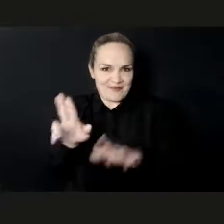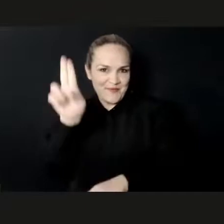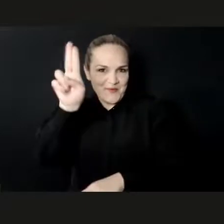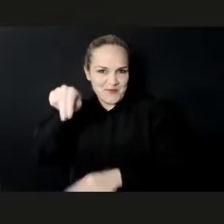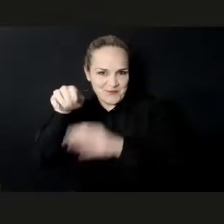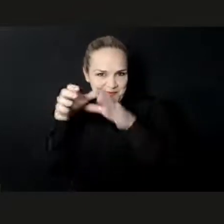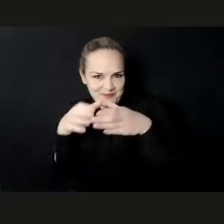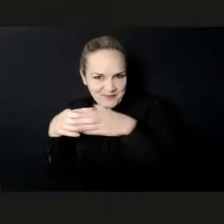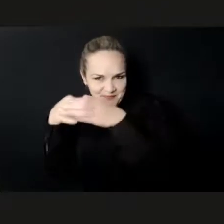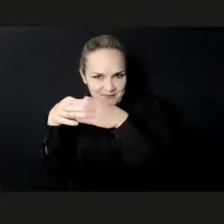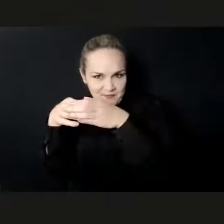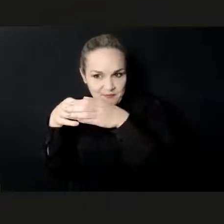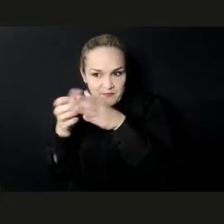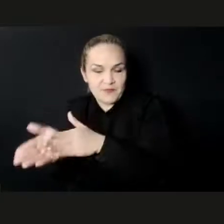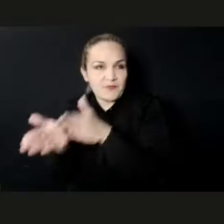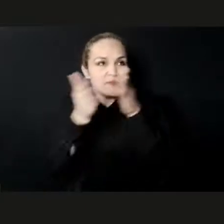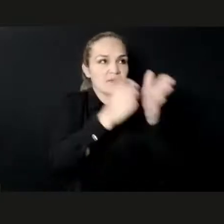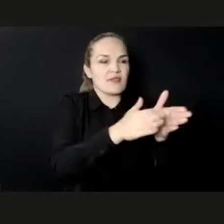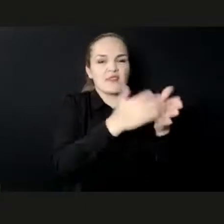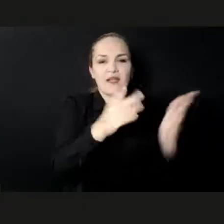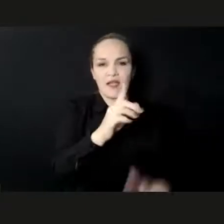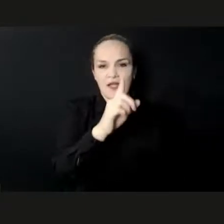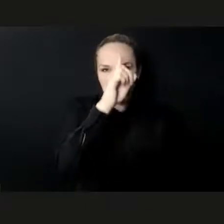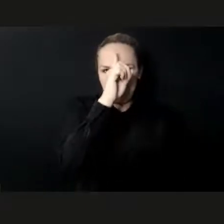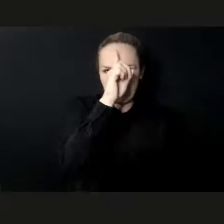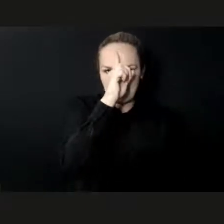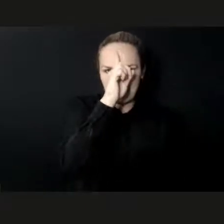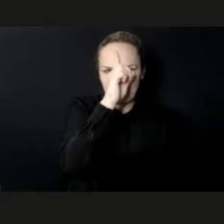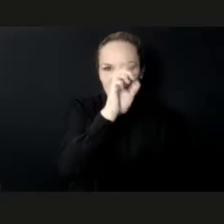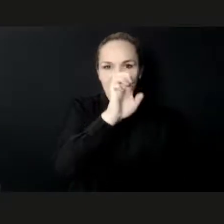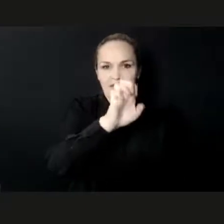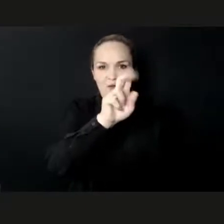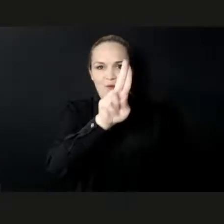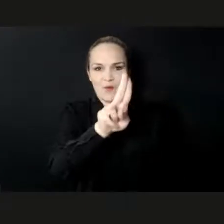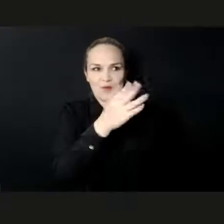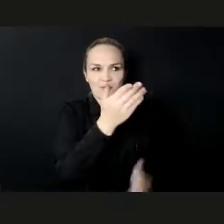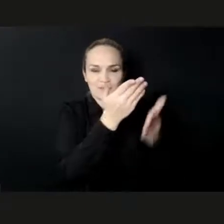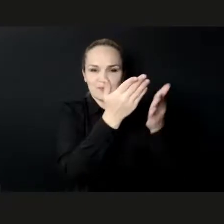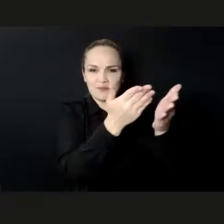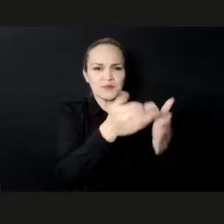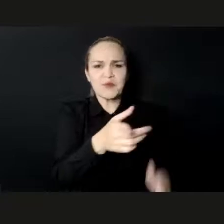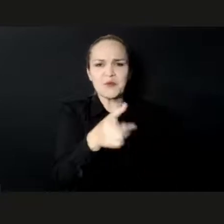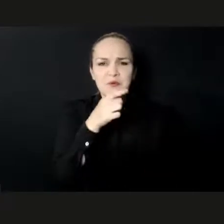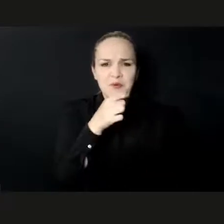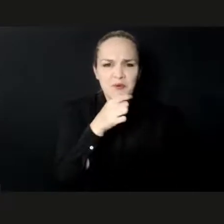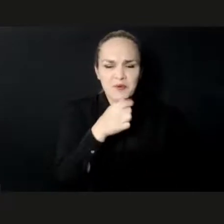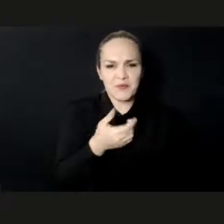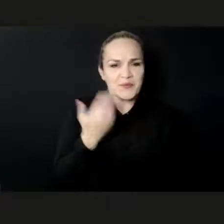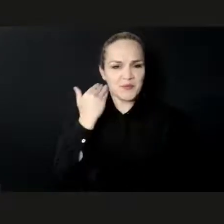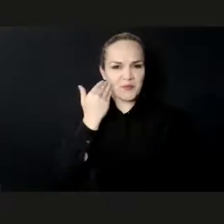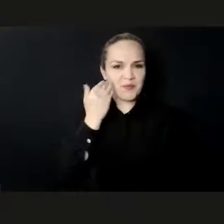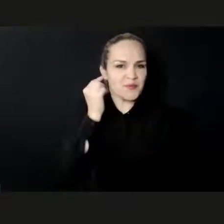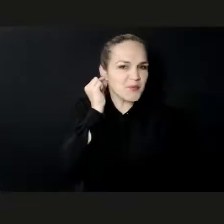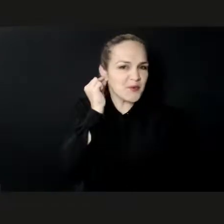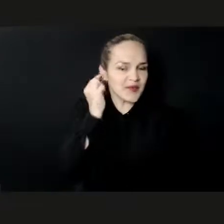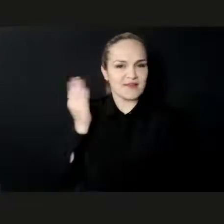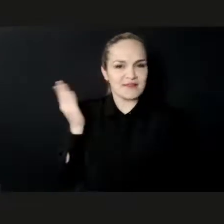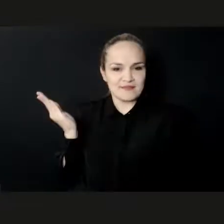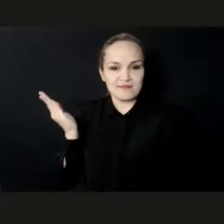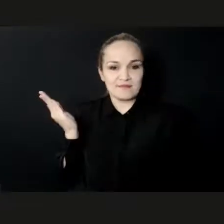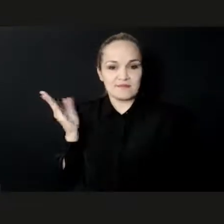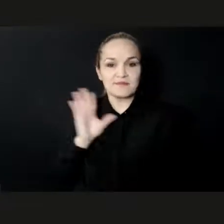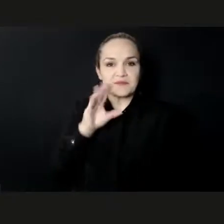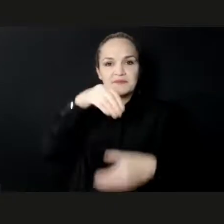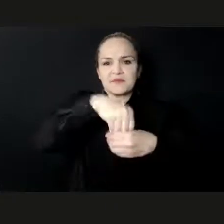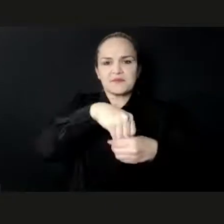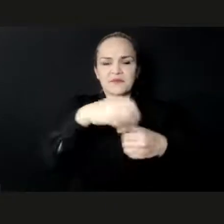to welcome Mrs. Frédéric Karcher, the head of the Division of Media, Culture, Creative Industries, and Sports of the Federal